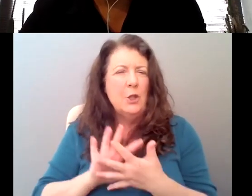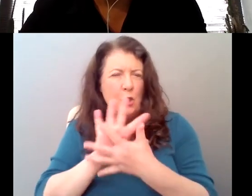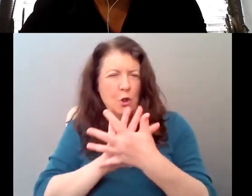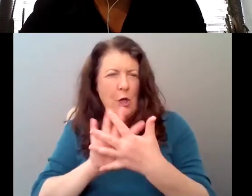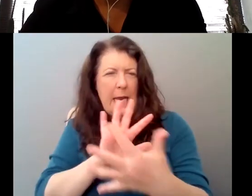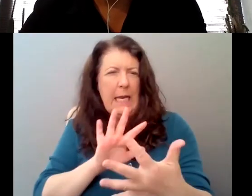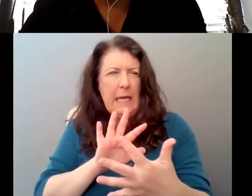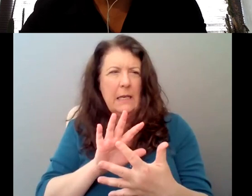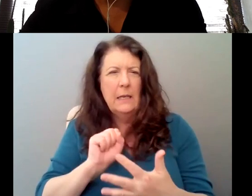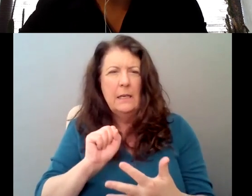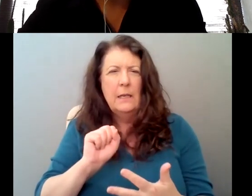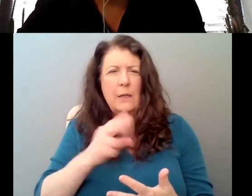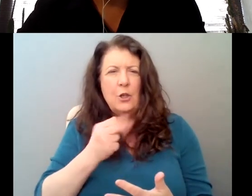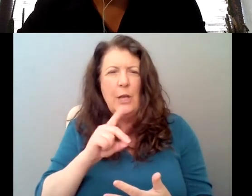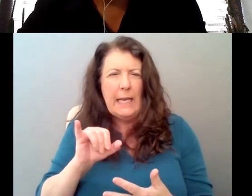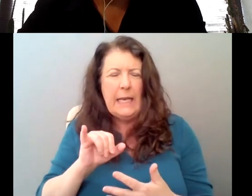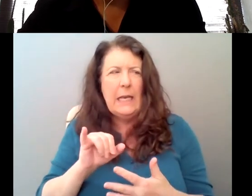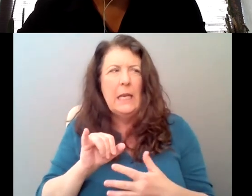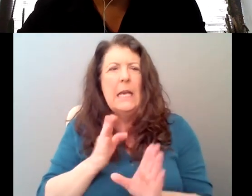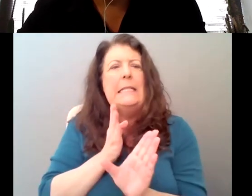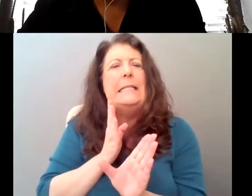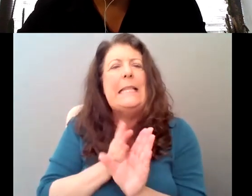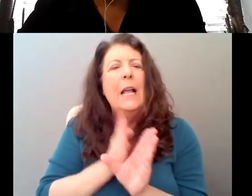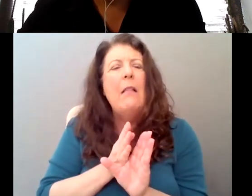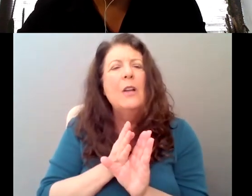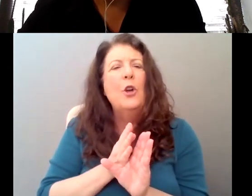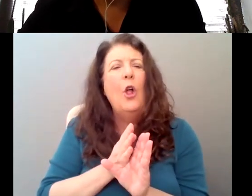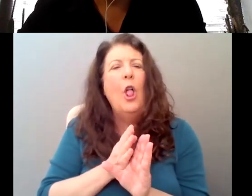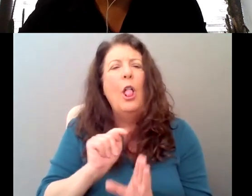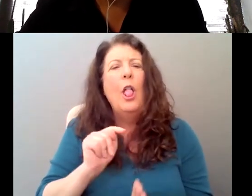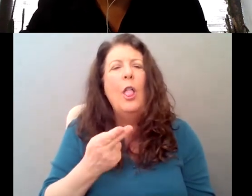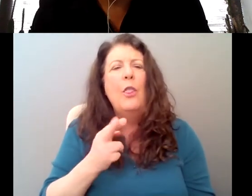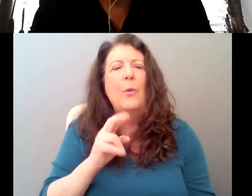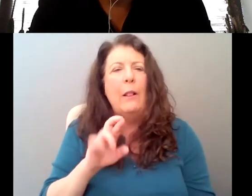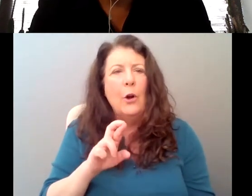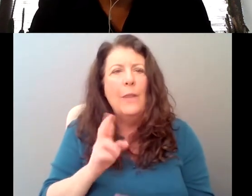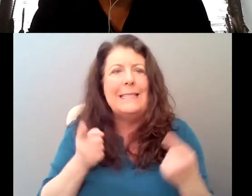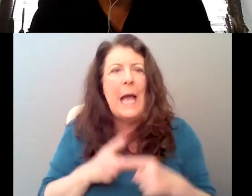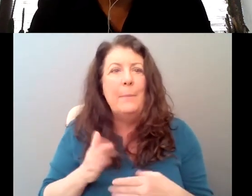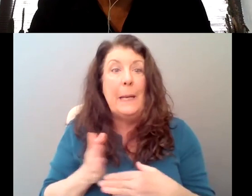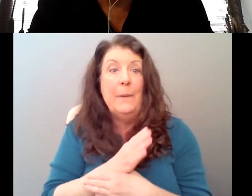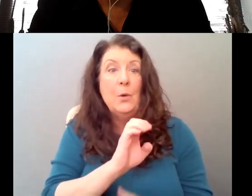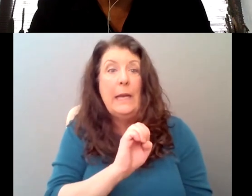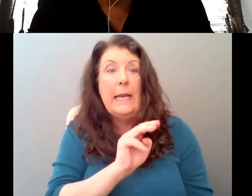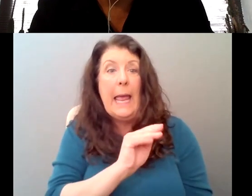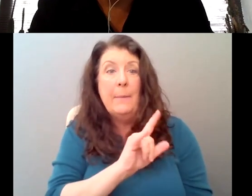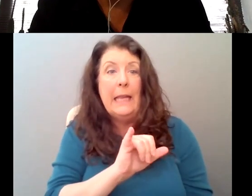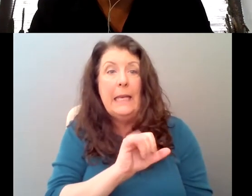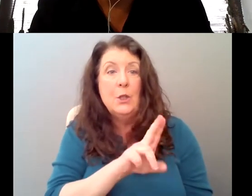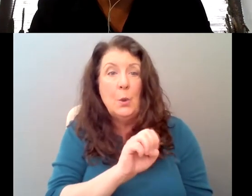erotic thriller that is going on between Emily, Sue and Sam, and which in certain ways really comes to a head at this opera.